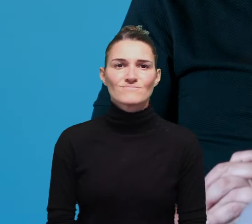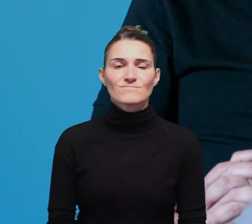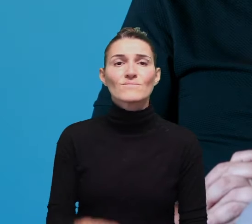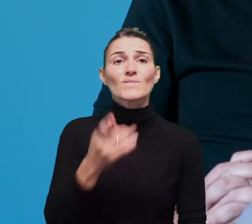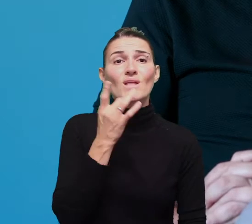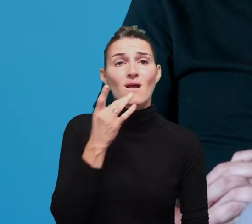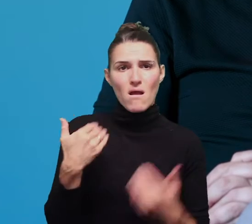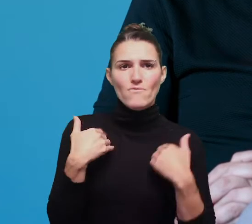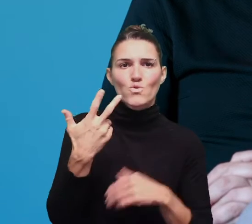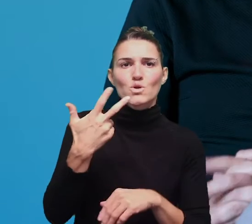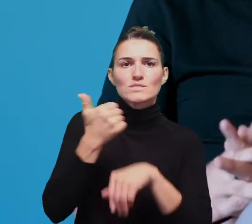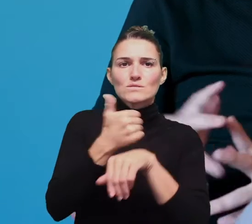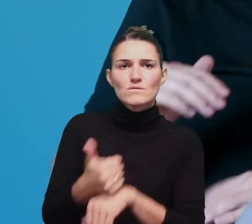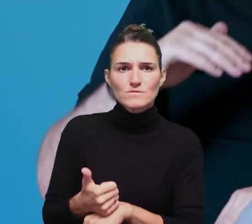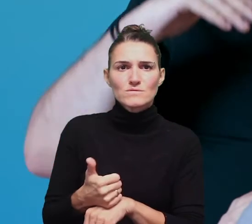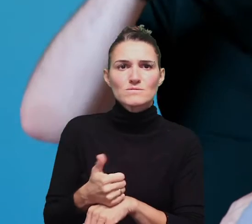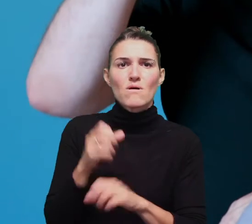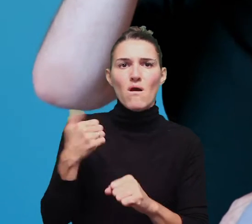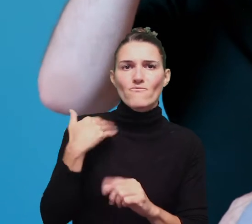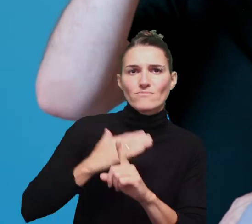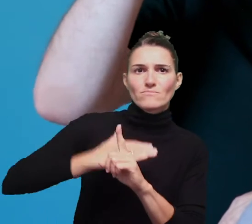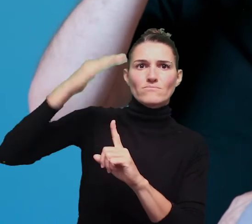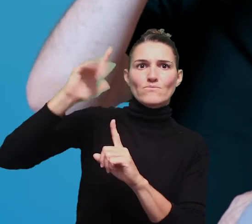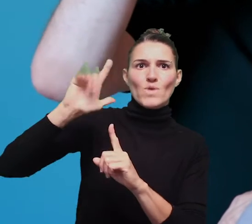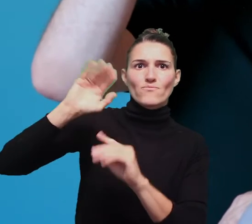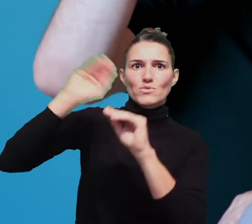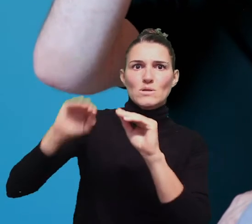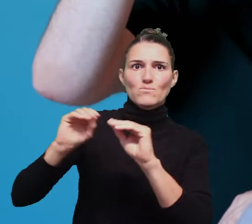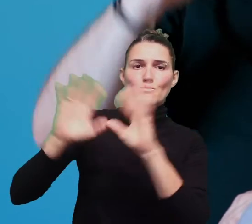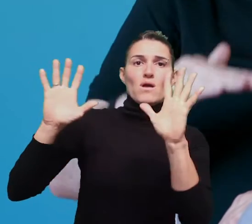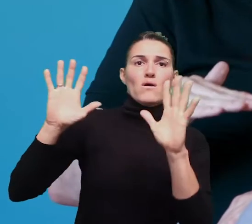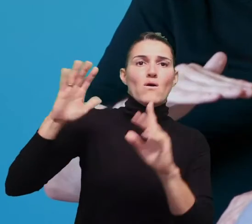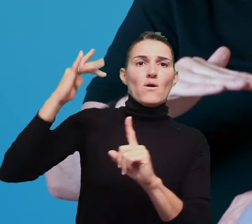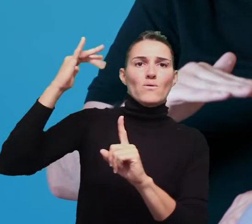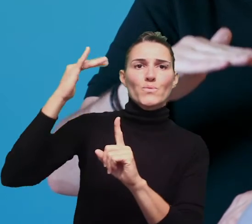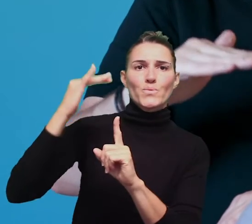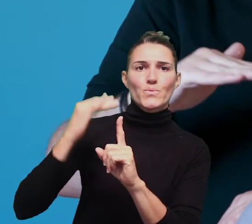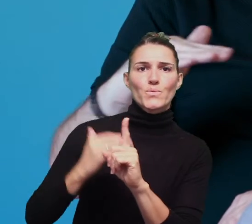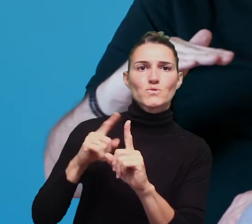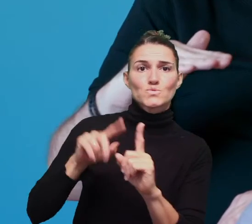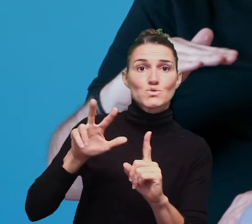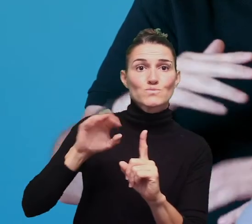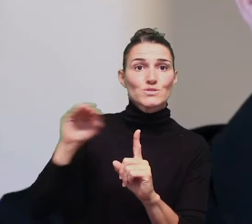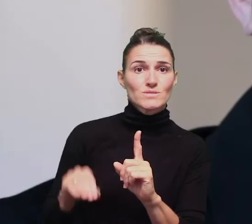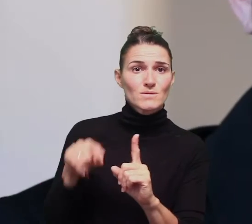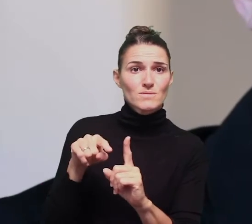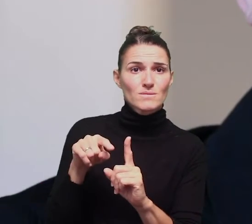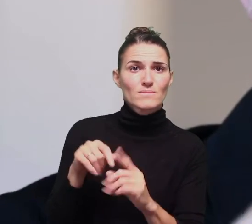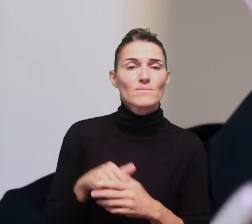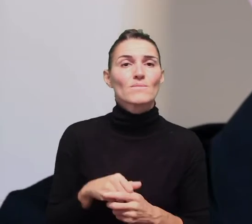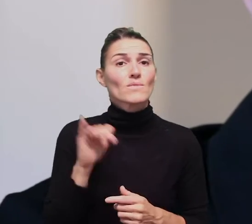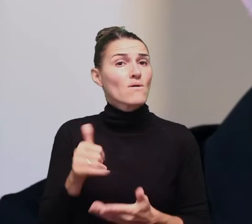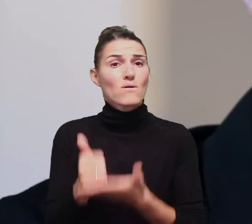great. The lighting has three settings. It's actually 25% brighter at the highest, and it goes 5% lower at the lowest ratings. It